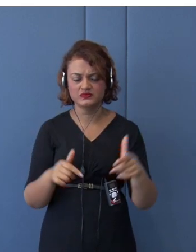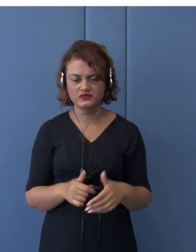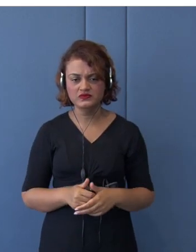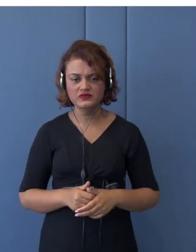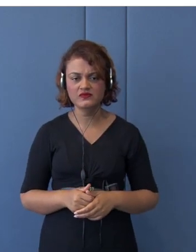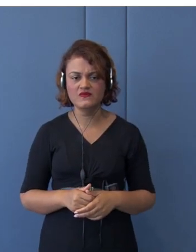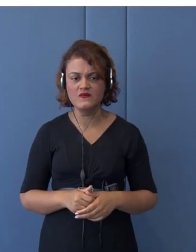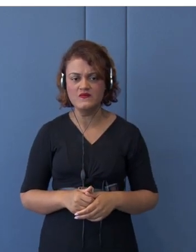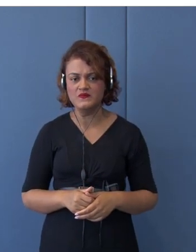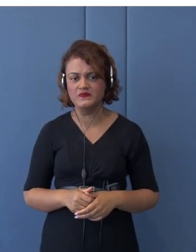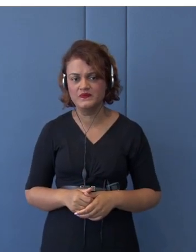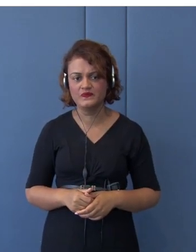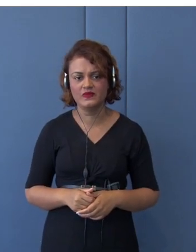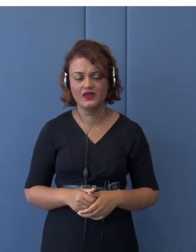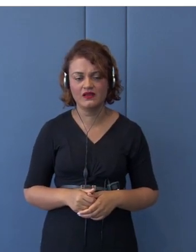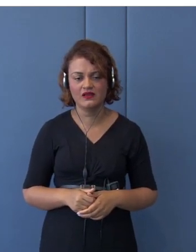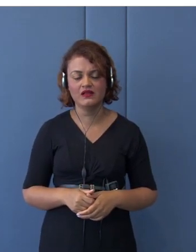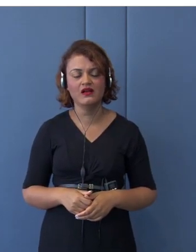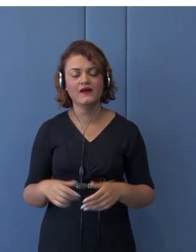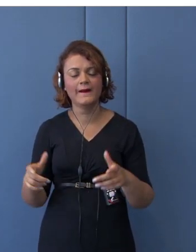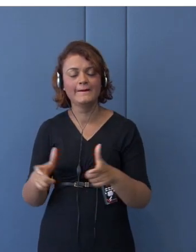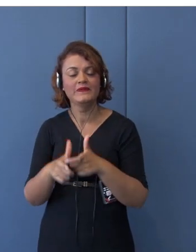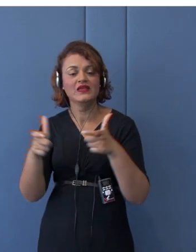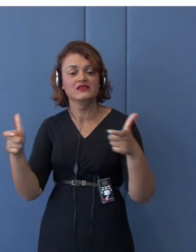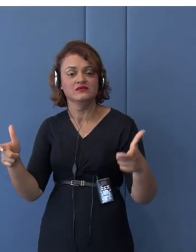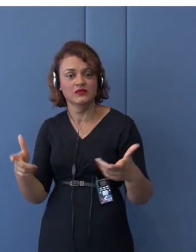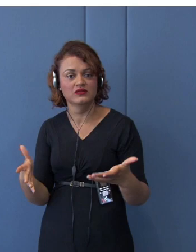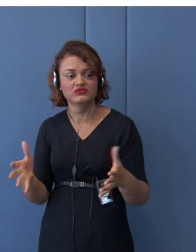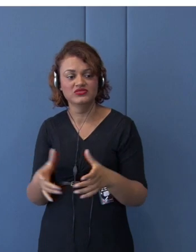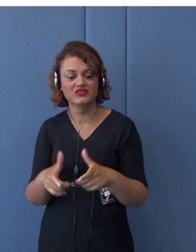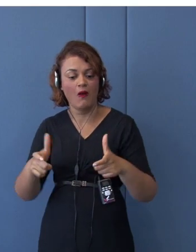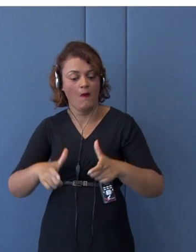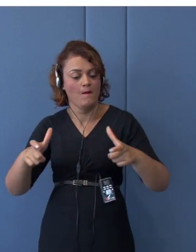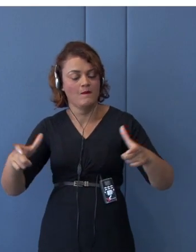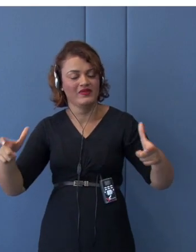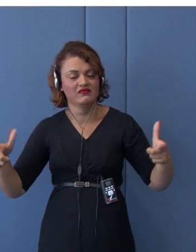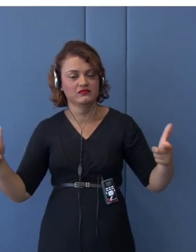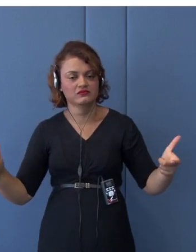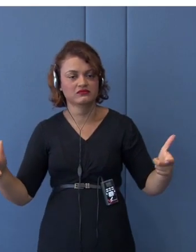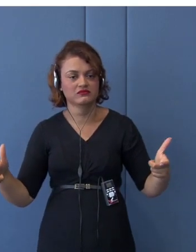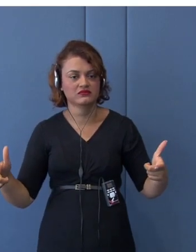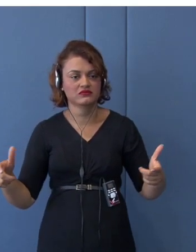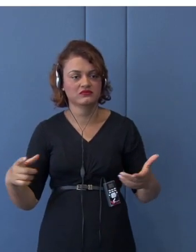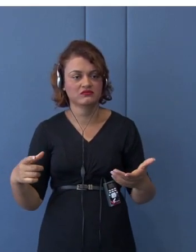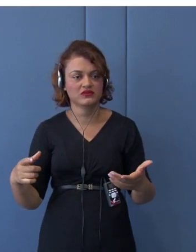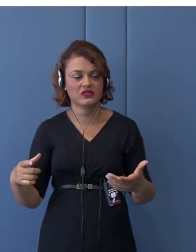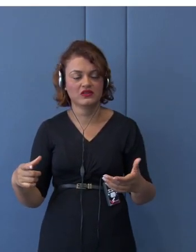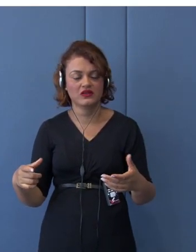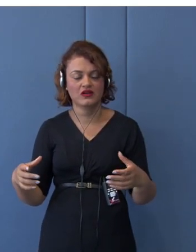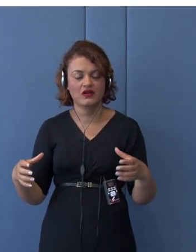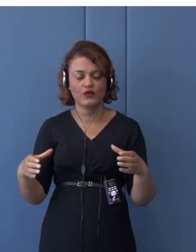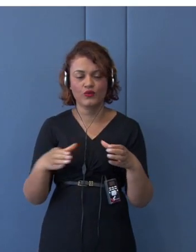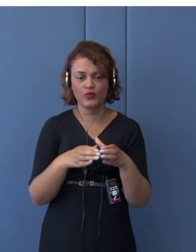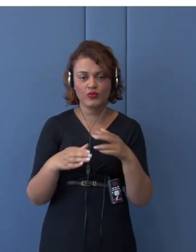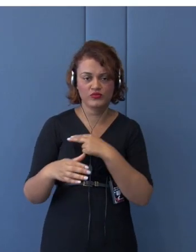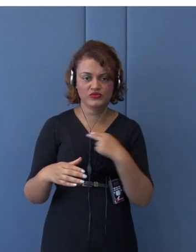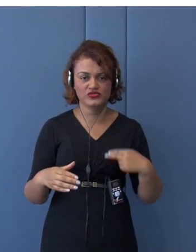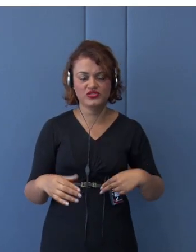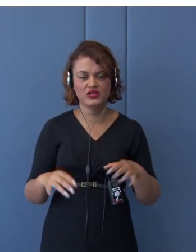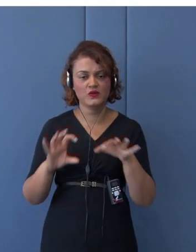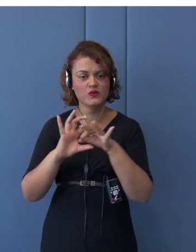financial arms such as AIIB, Asian Infrastructure Investment Bank, and also BRICS Bank.